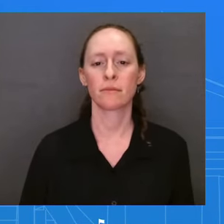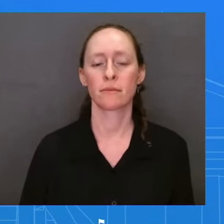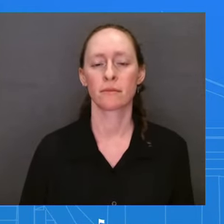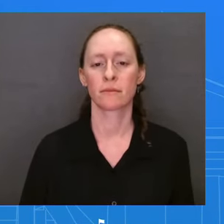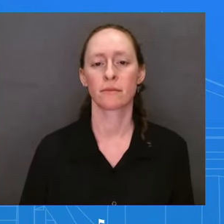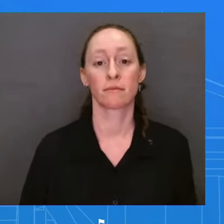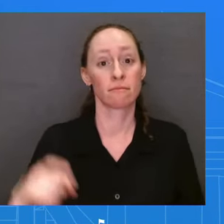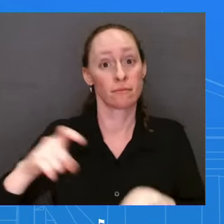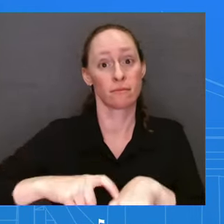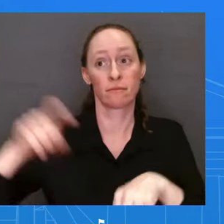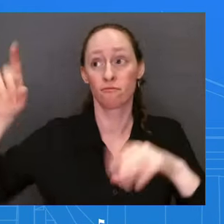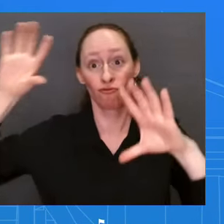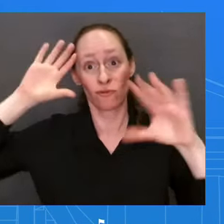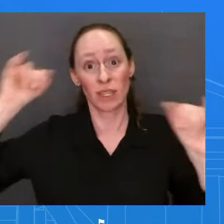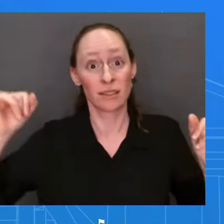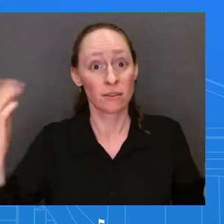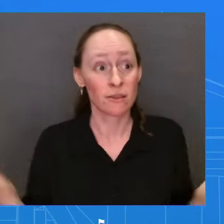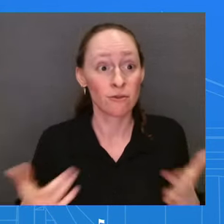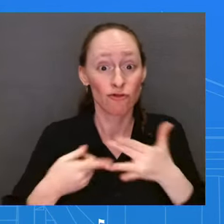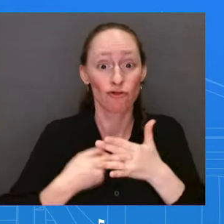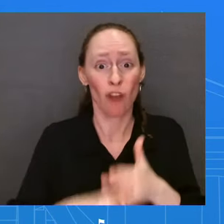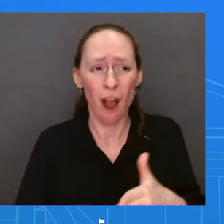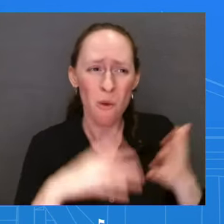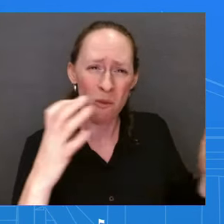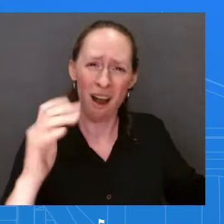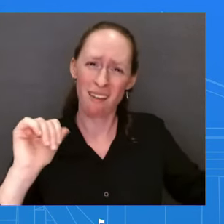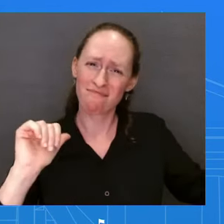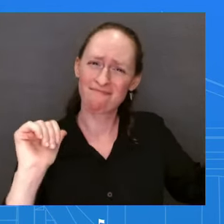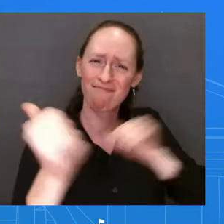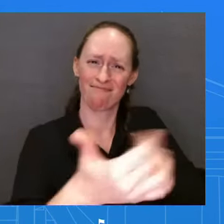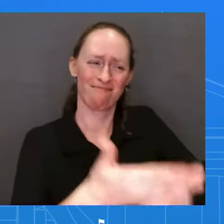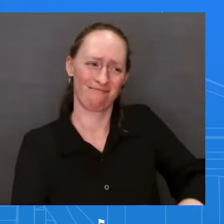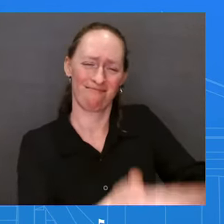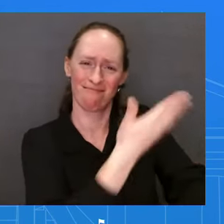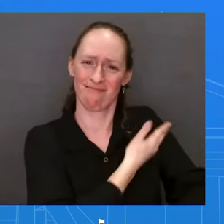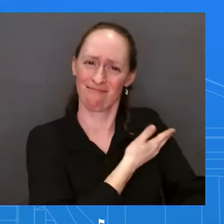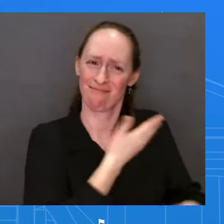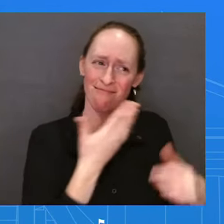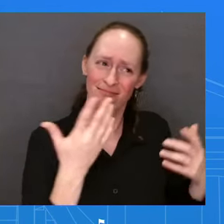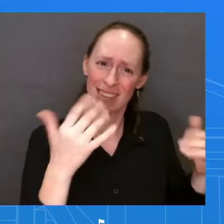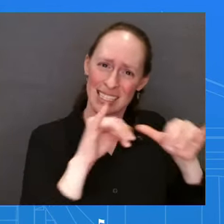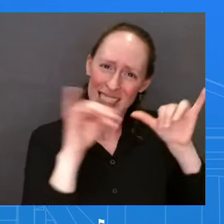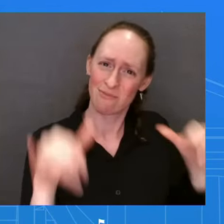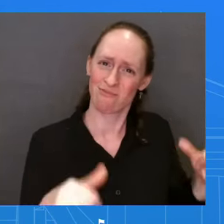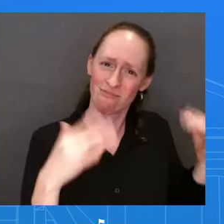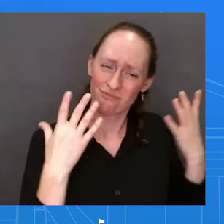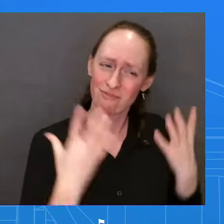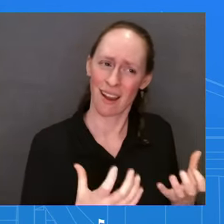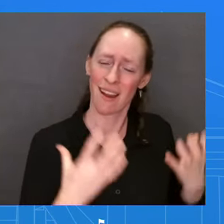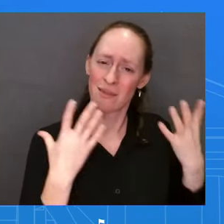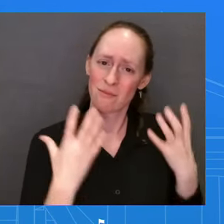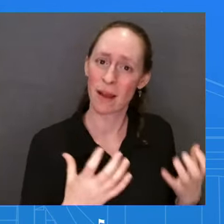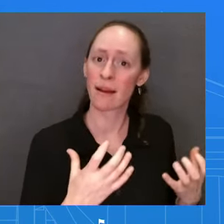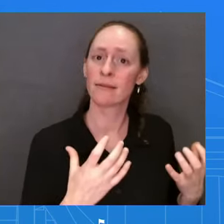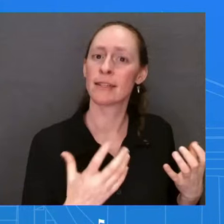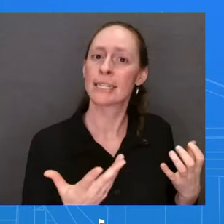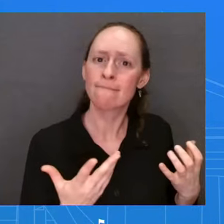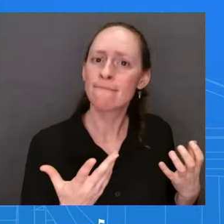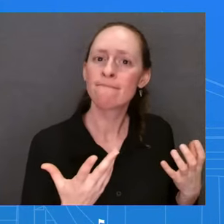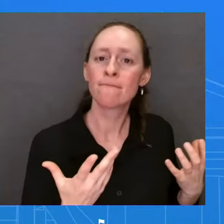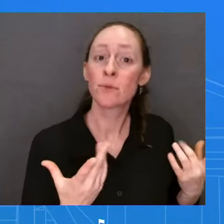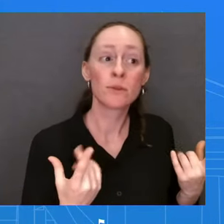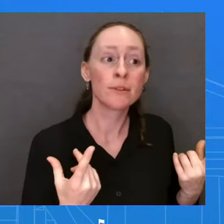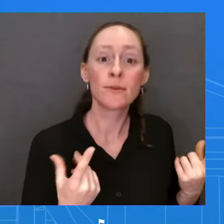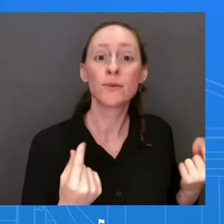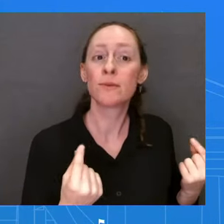received and was able to obtain record border security funding, was able to put in set, put in place